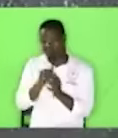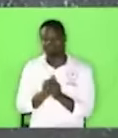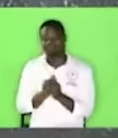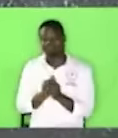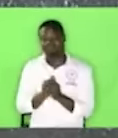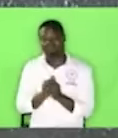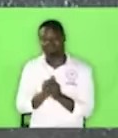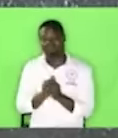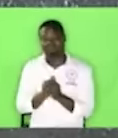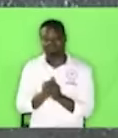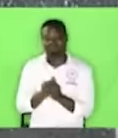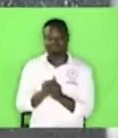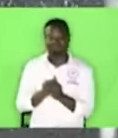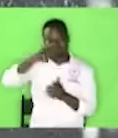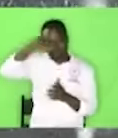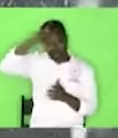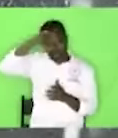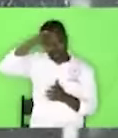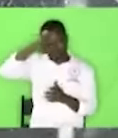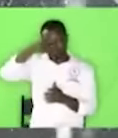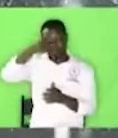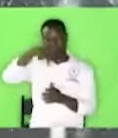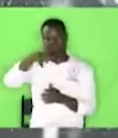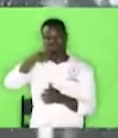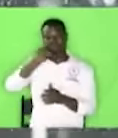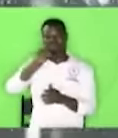Proverbs 18 verse 10.